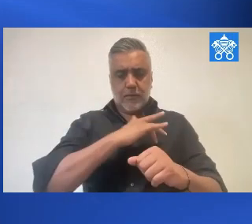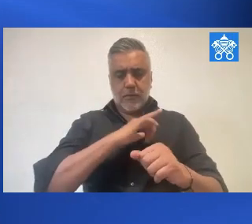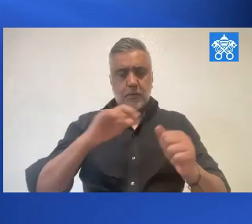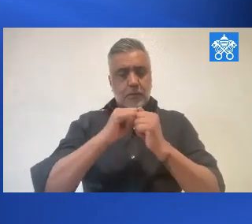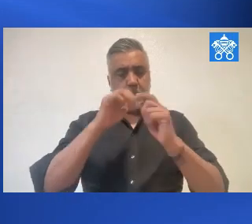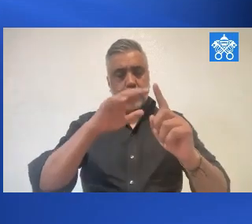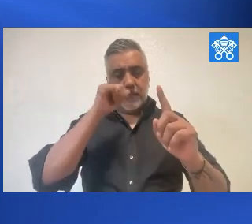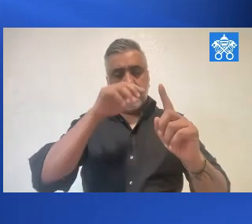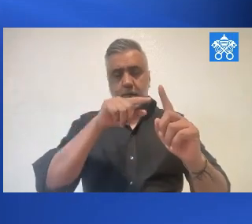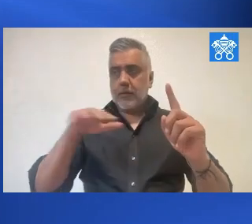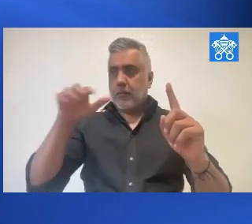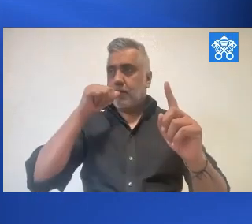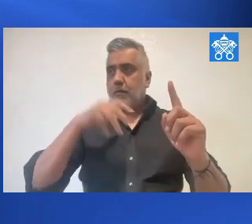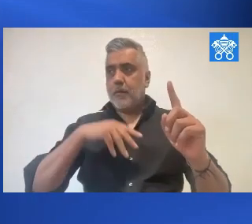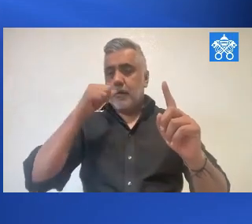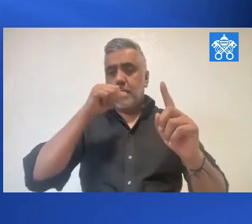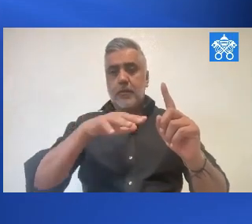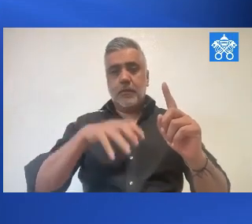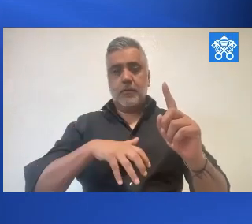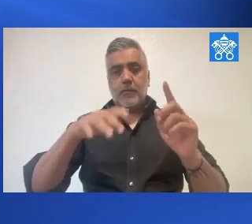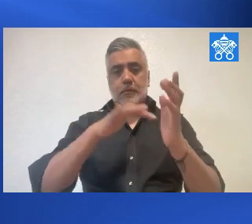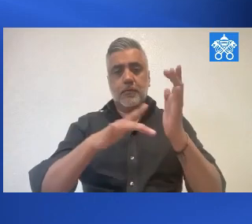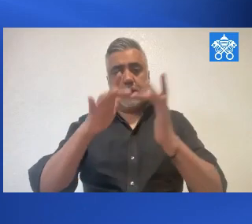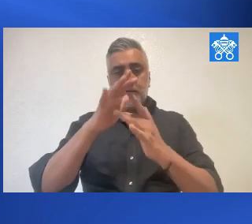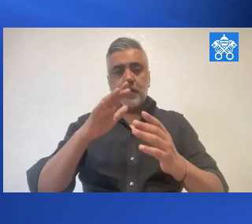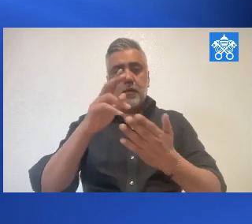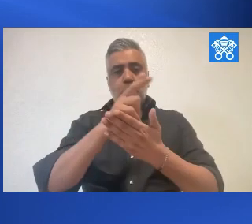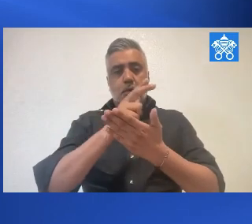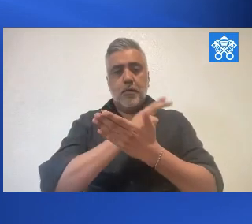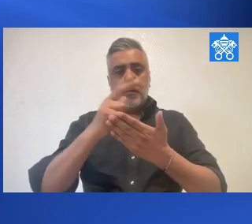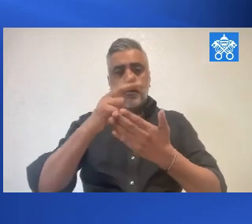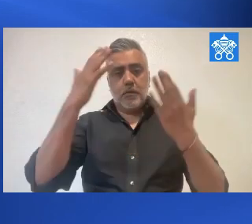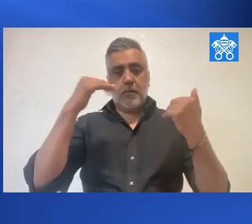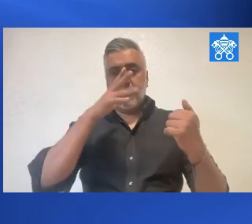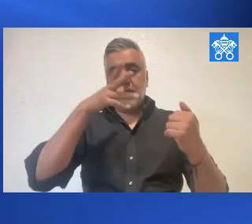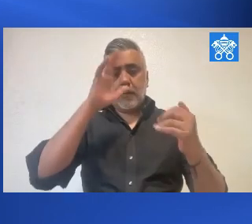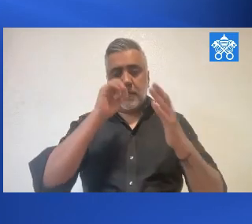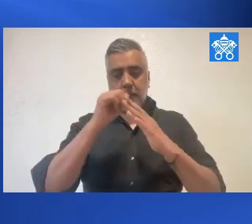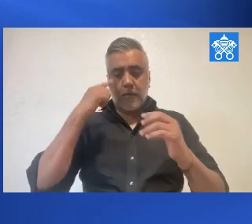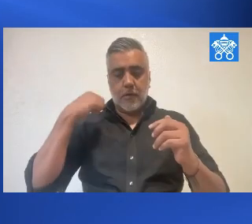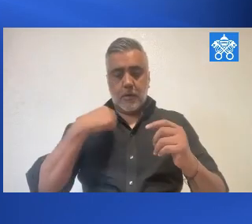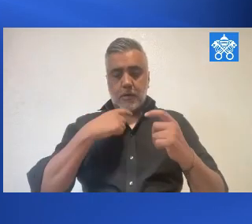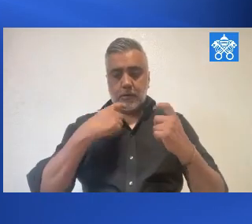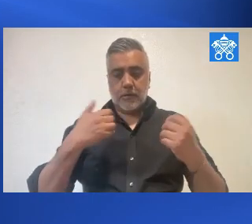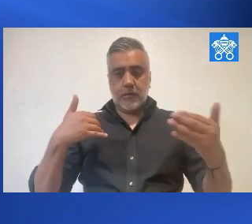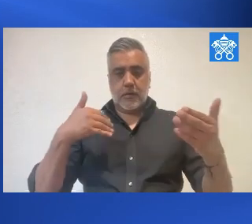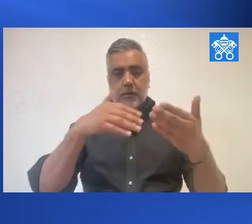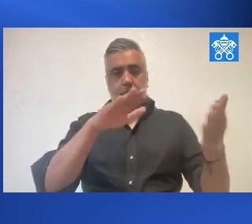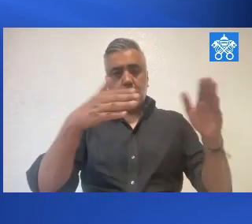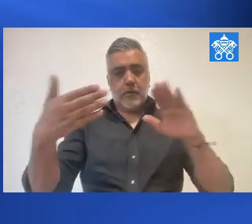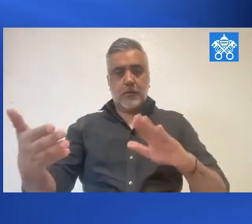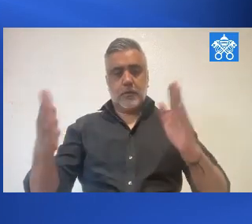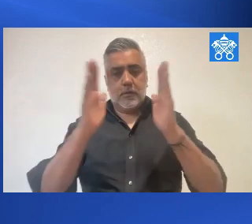benedicta tui mulieribus, et benedicto fruttu ventis tui Iesus. Santa Maria, Mater Dei, ora pro novis